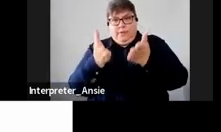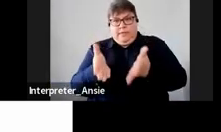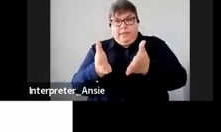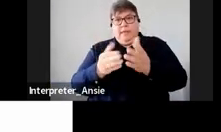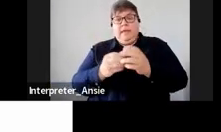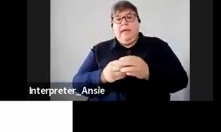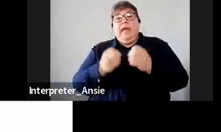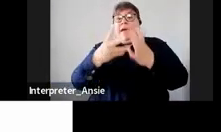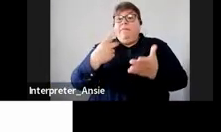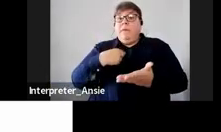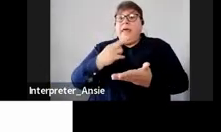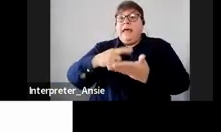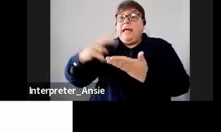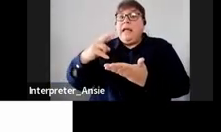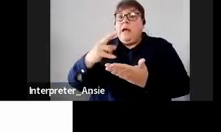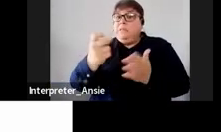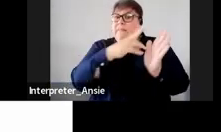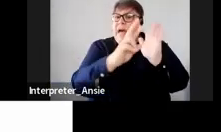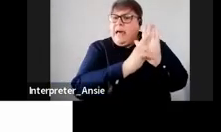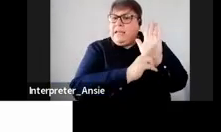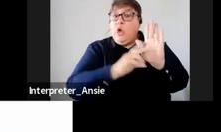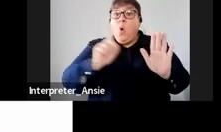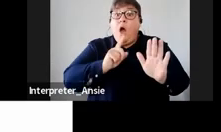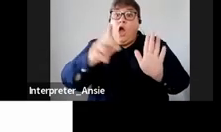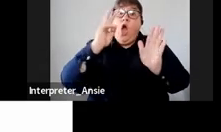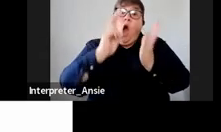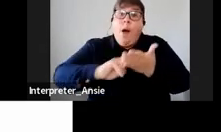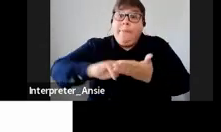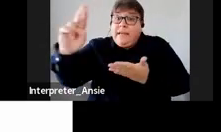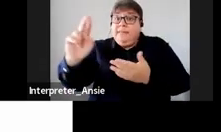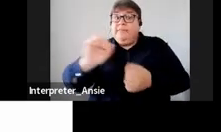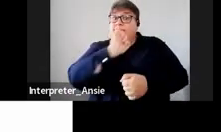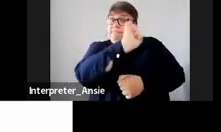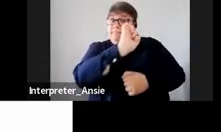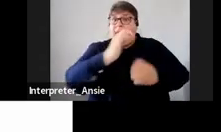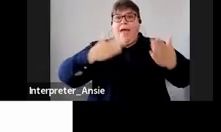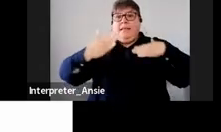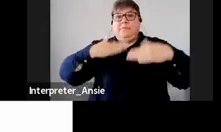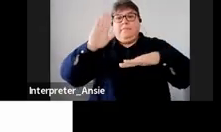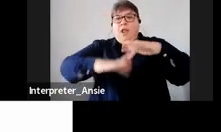reasons to say why are you objecting the administrative penalties